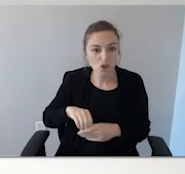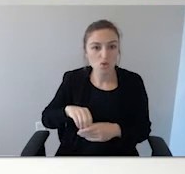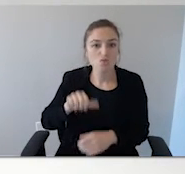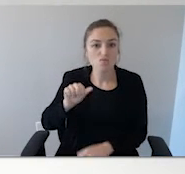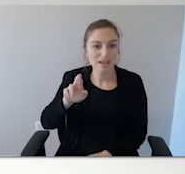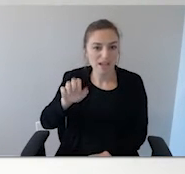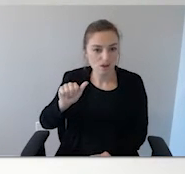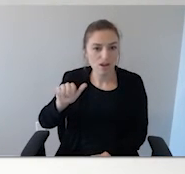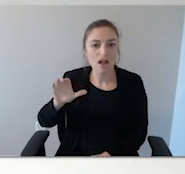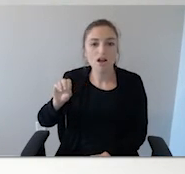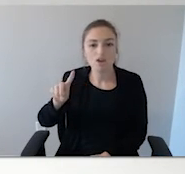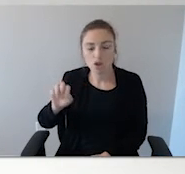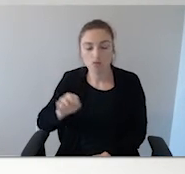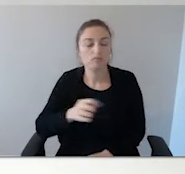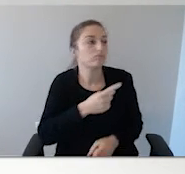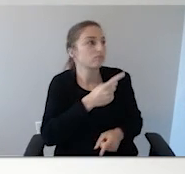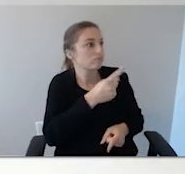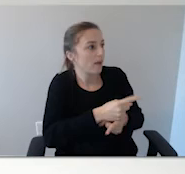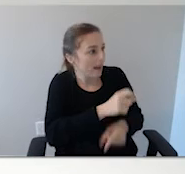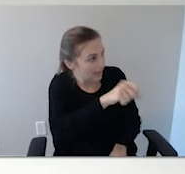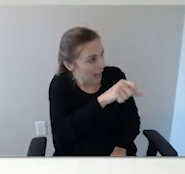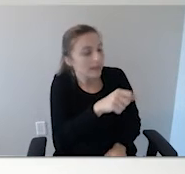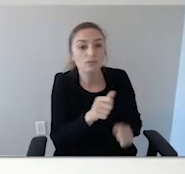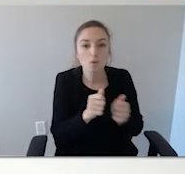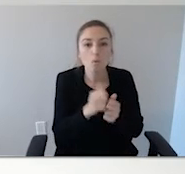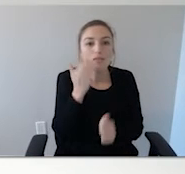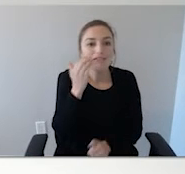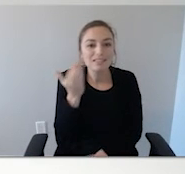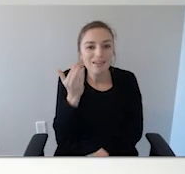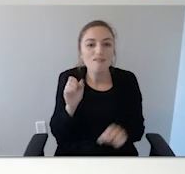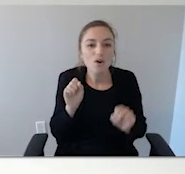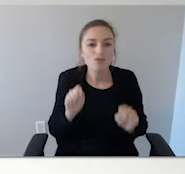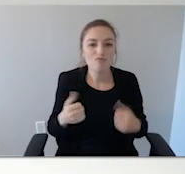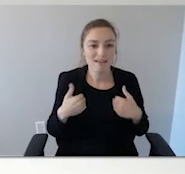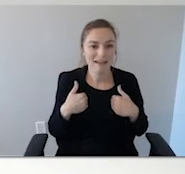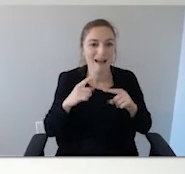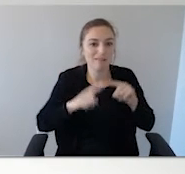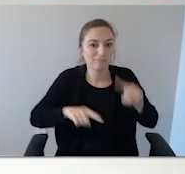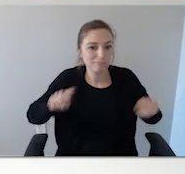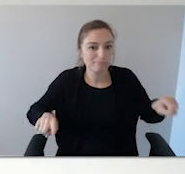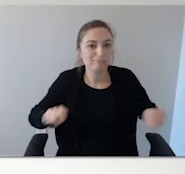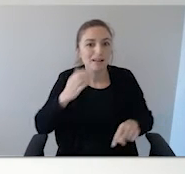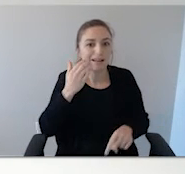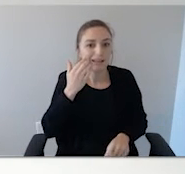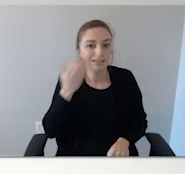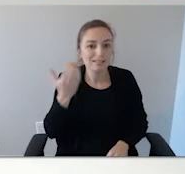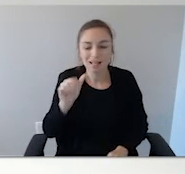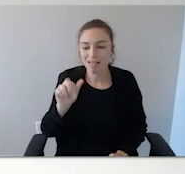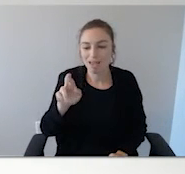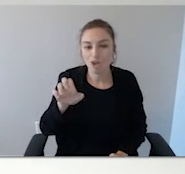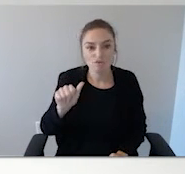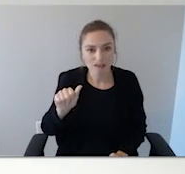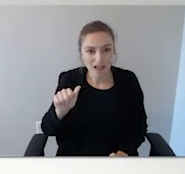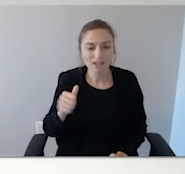Absolutely. And, you know, with cell phones now, you could have a different area code. So you can't just assume